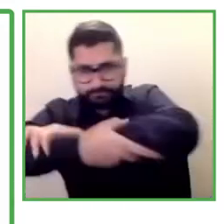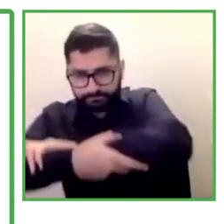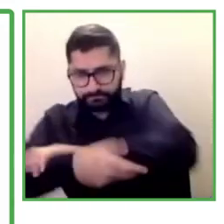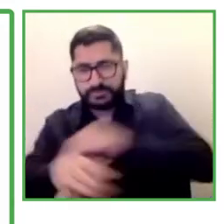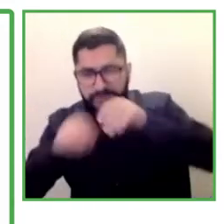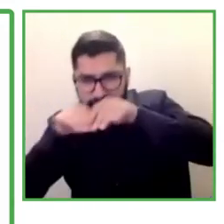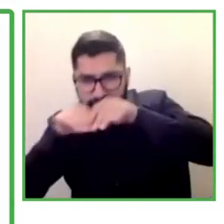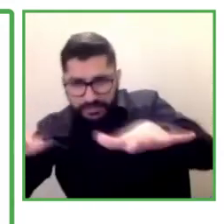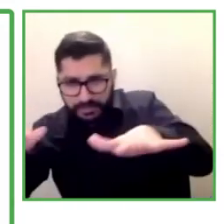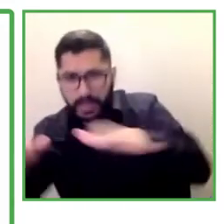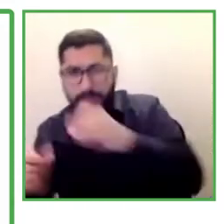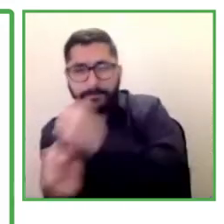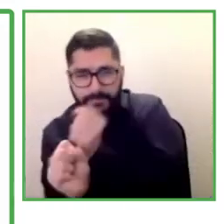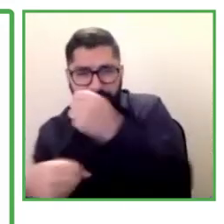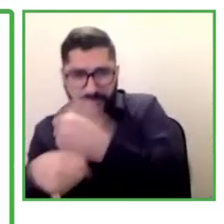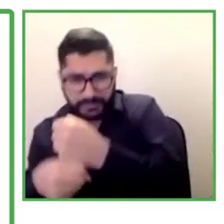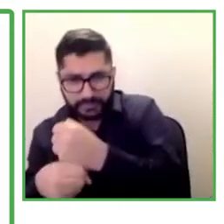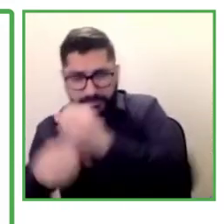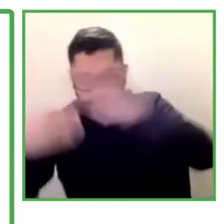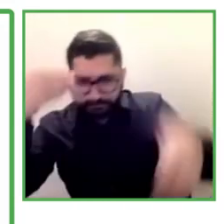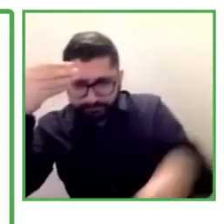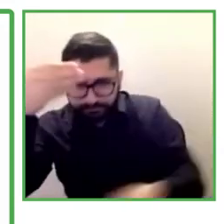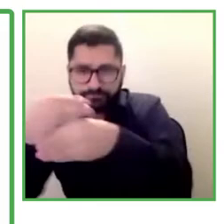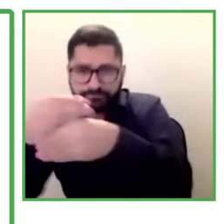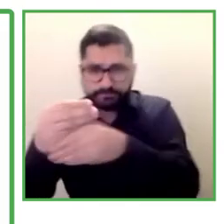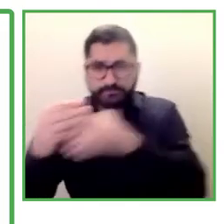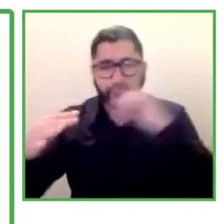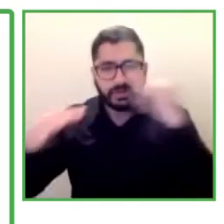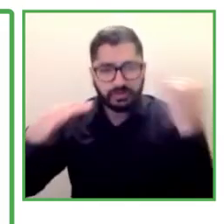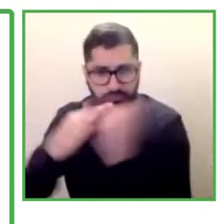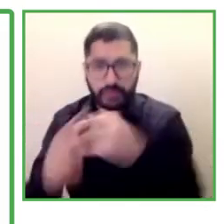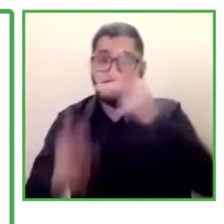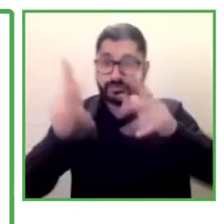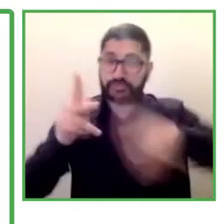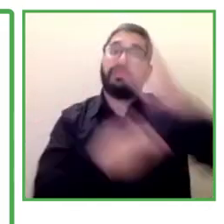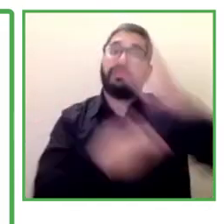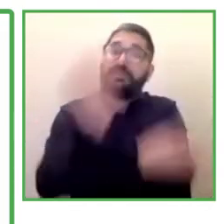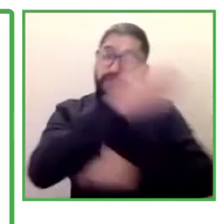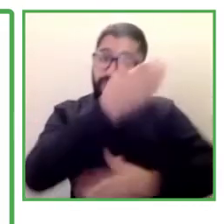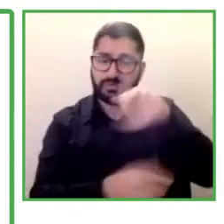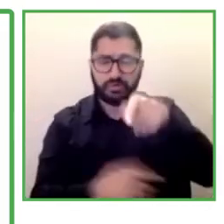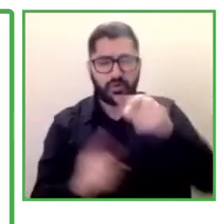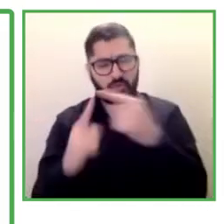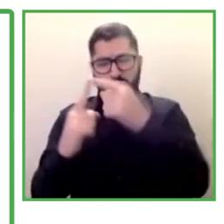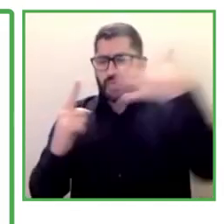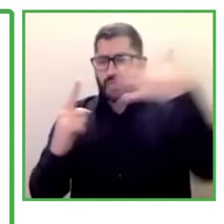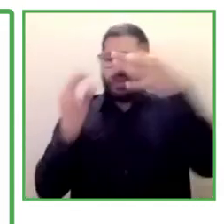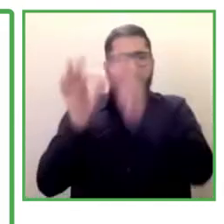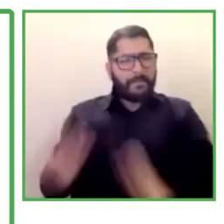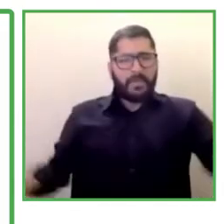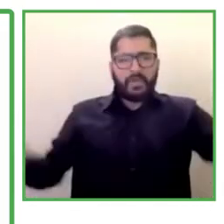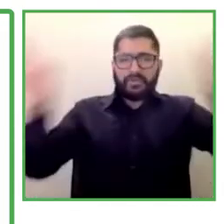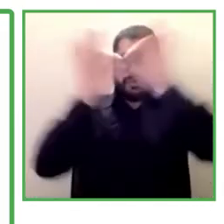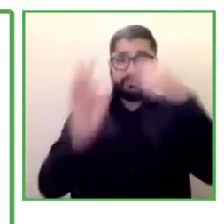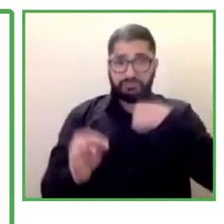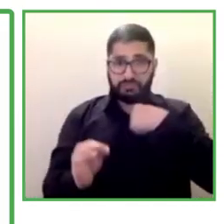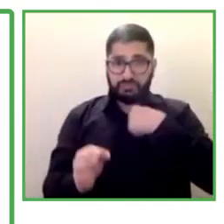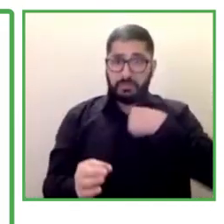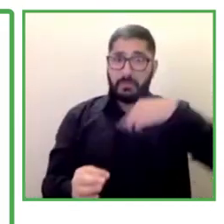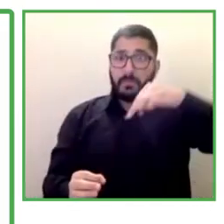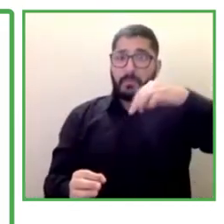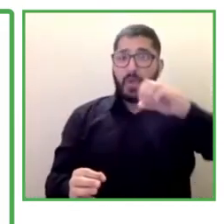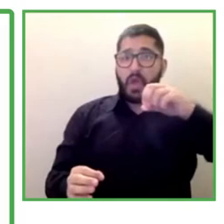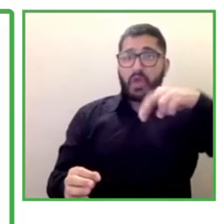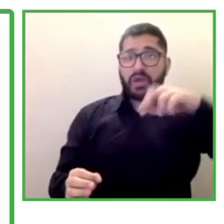people with disabilities is not just a moral imperative that we all have as an obligation in